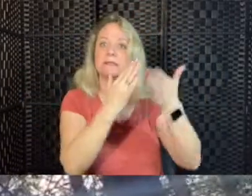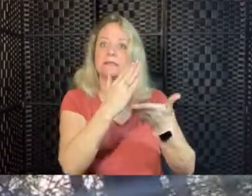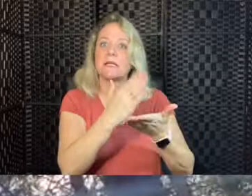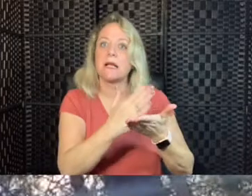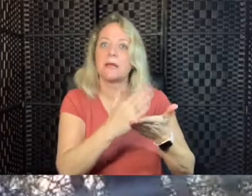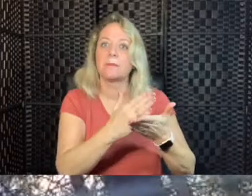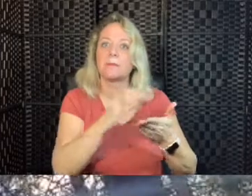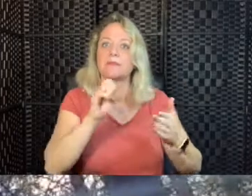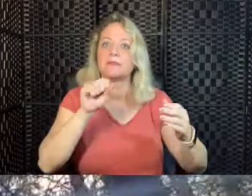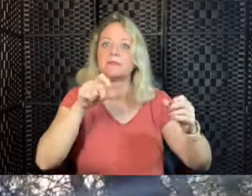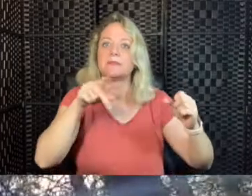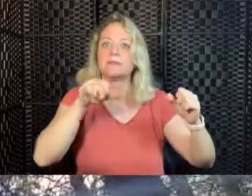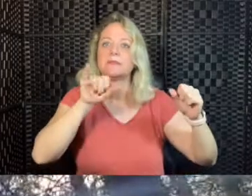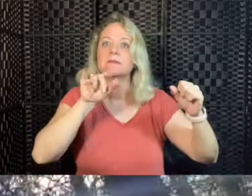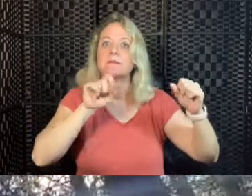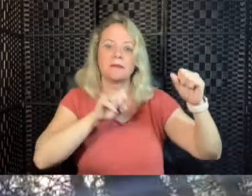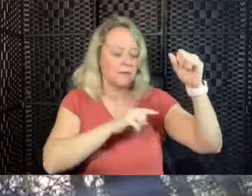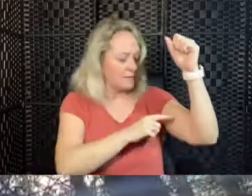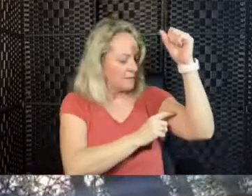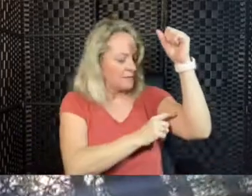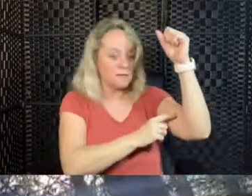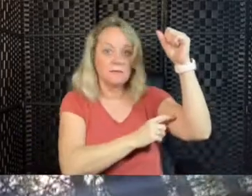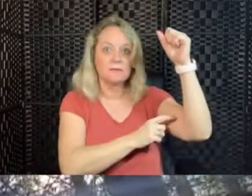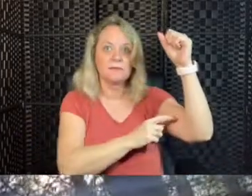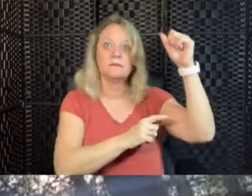Breath up to the top of the head.